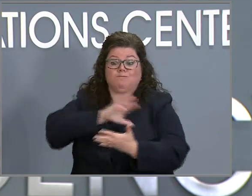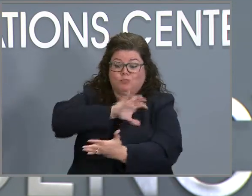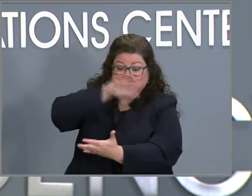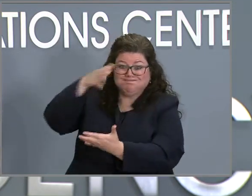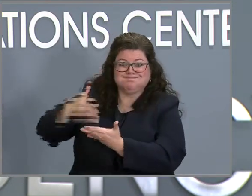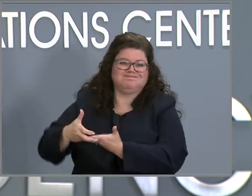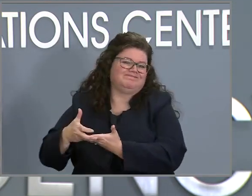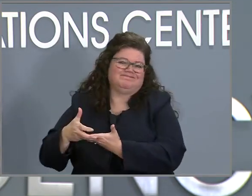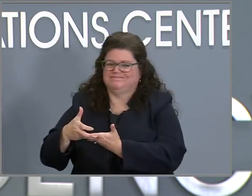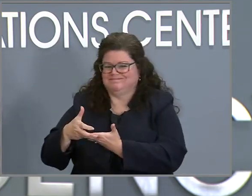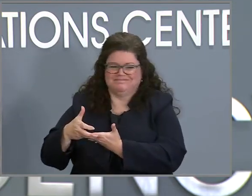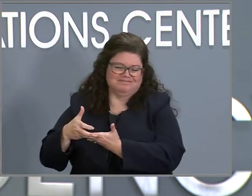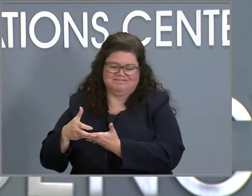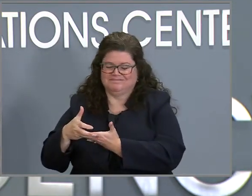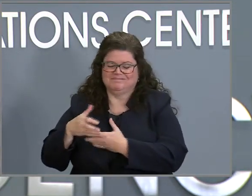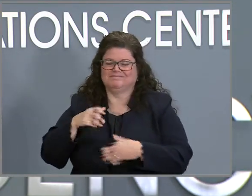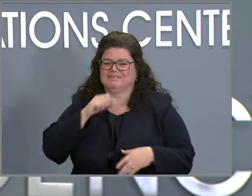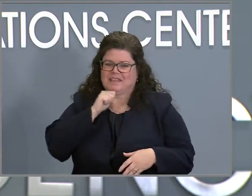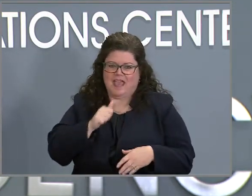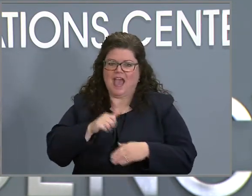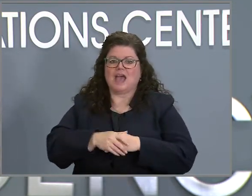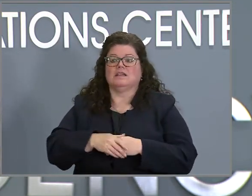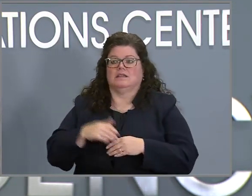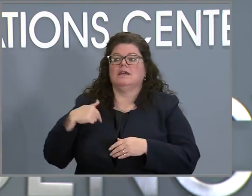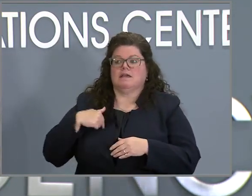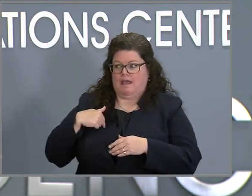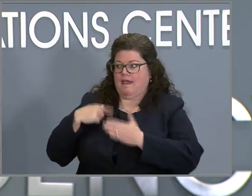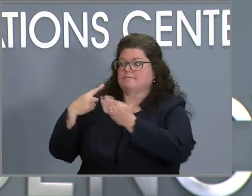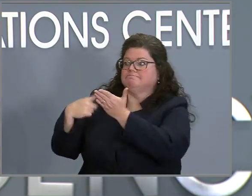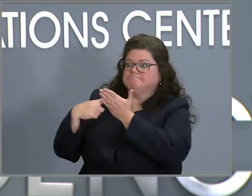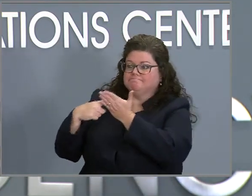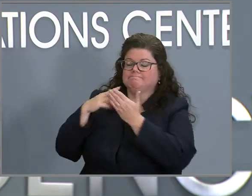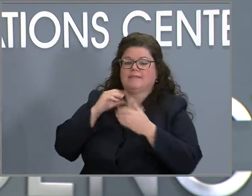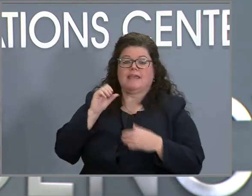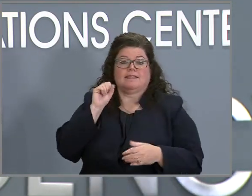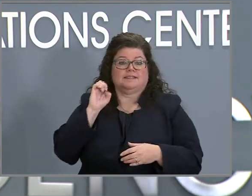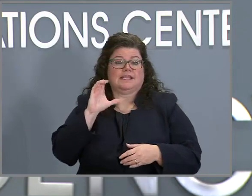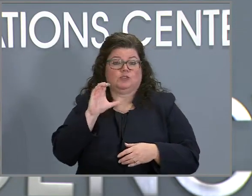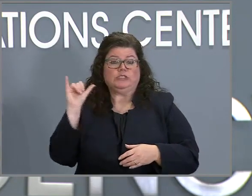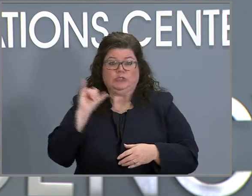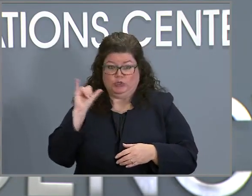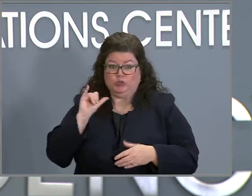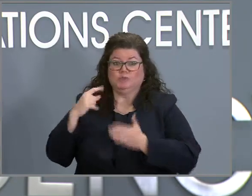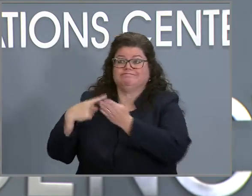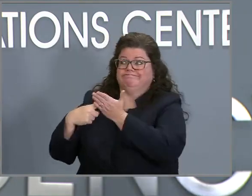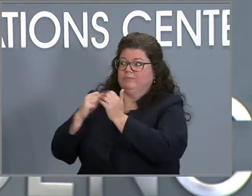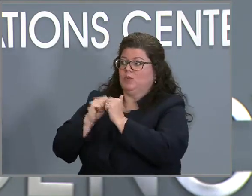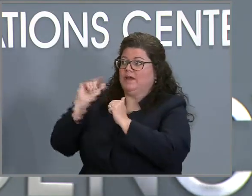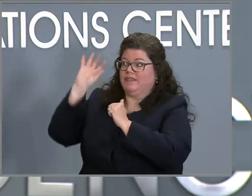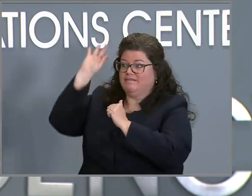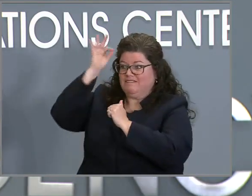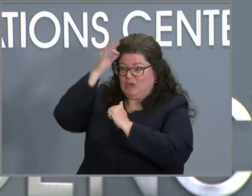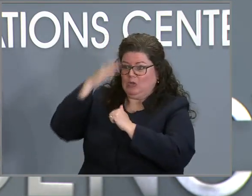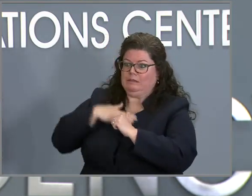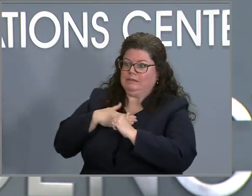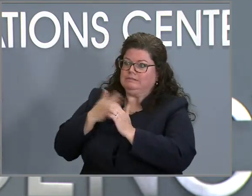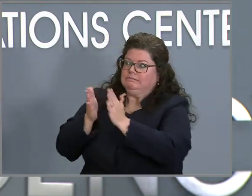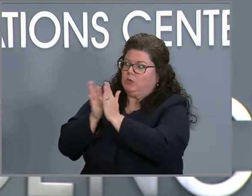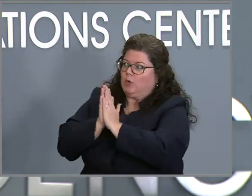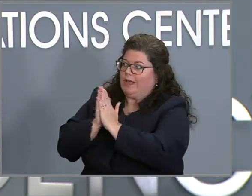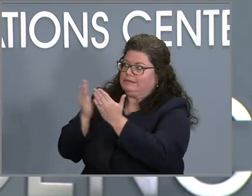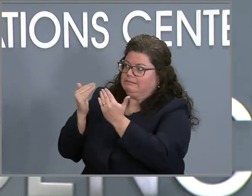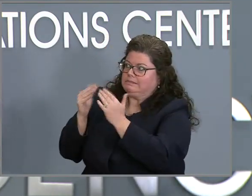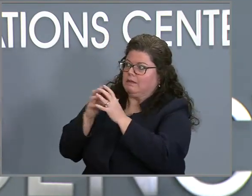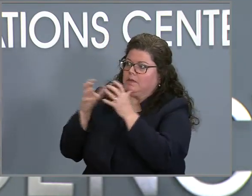have had discussions and I know that Secretary Kinsley has had discussions with the federal government about getting as much as we can in